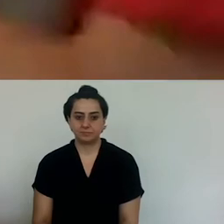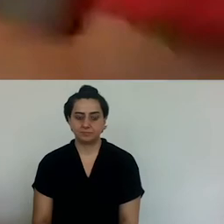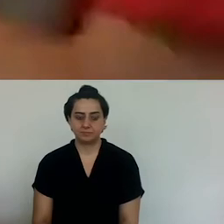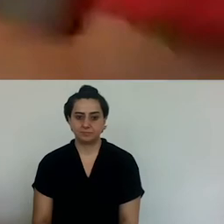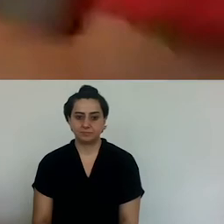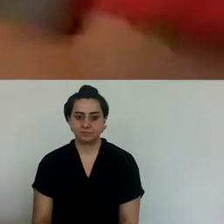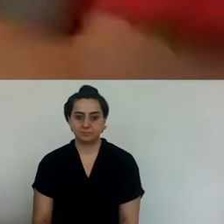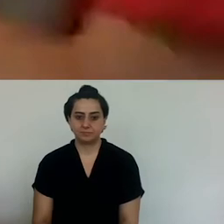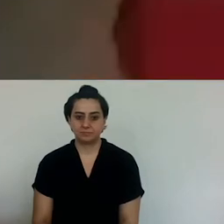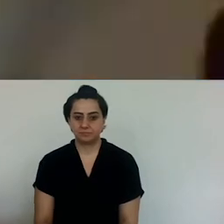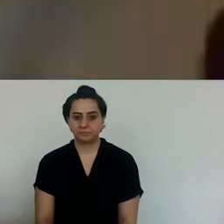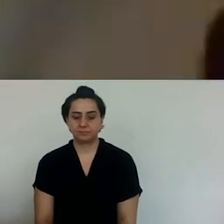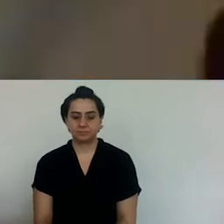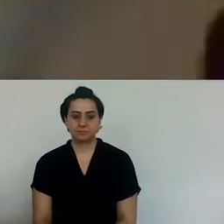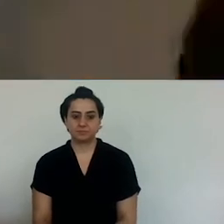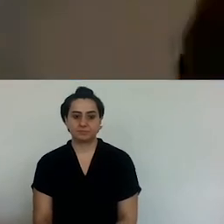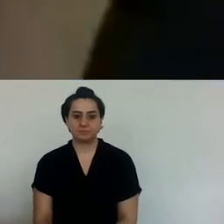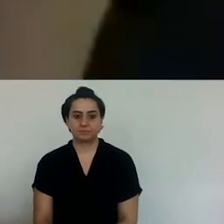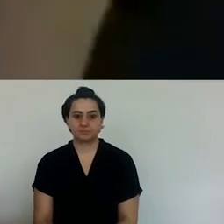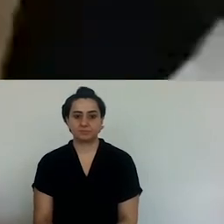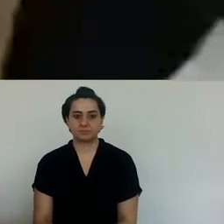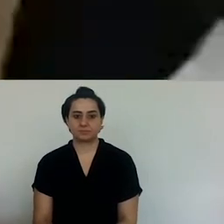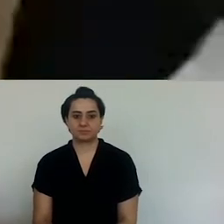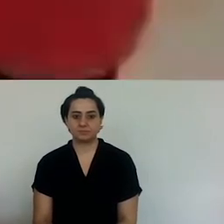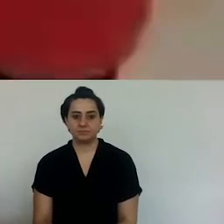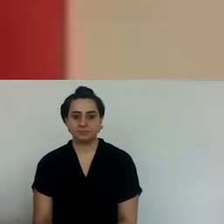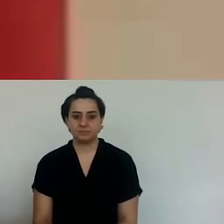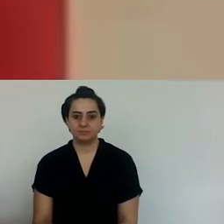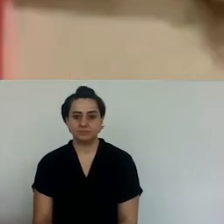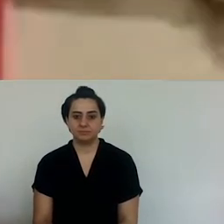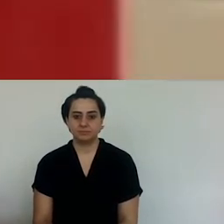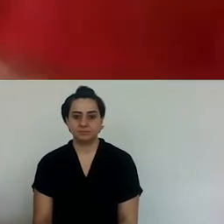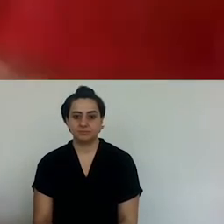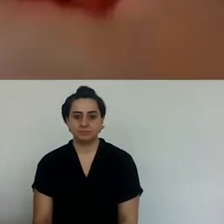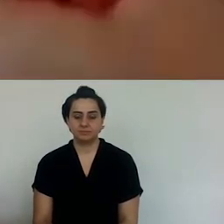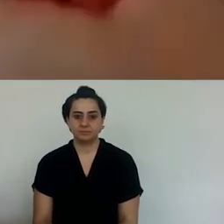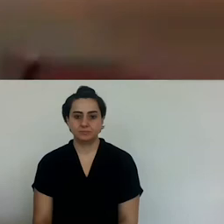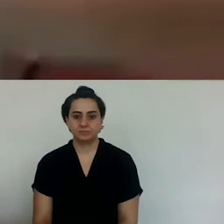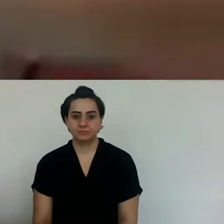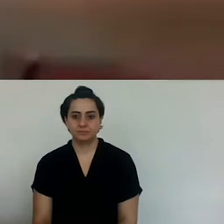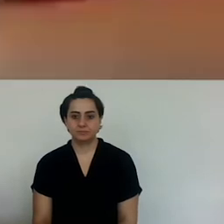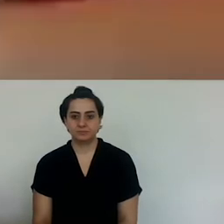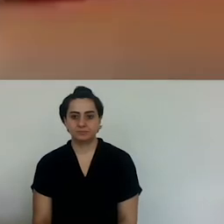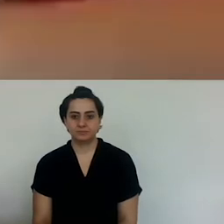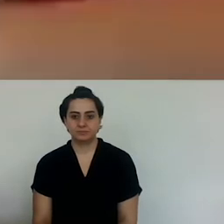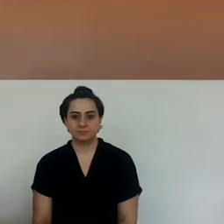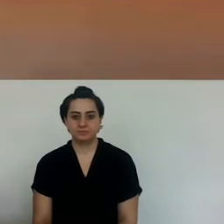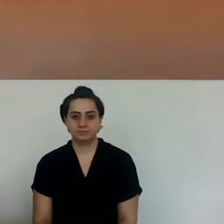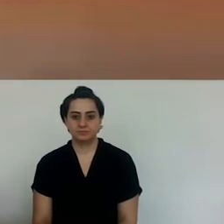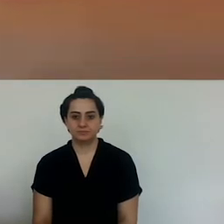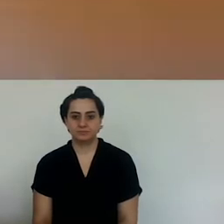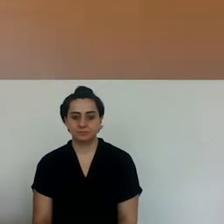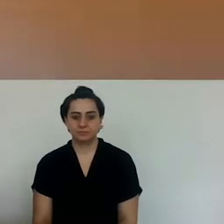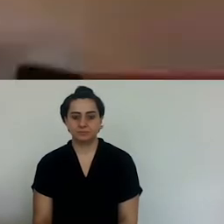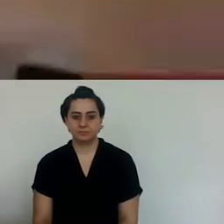Even water. On the tray.